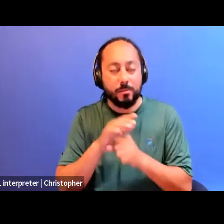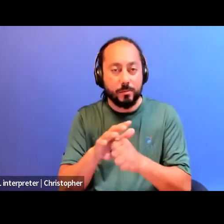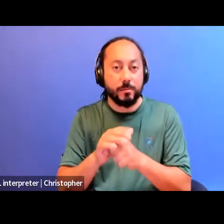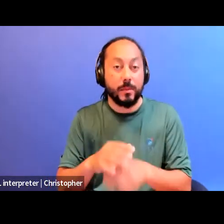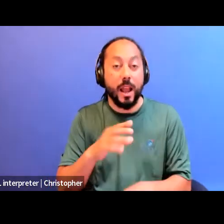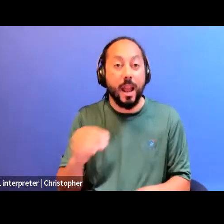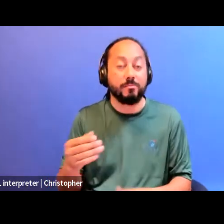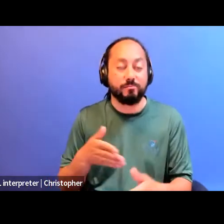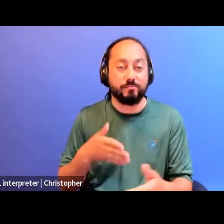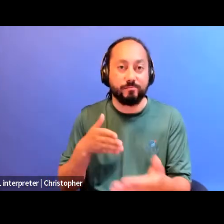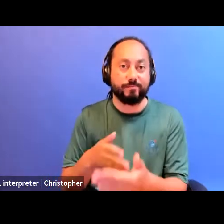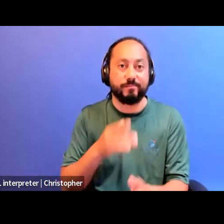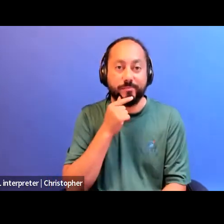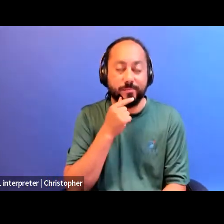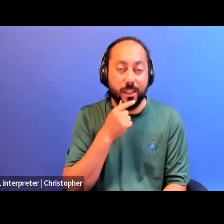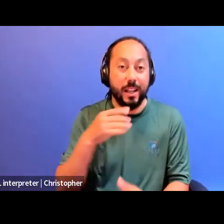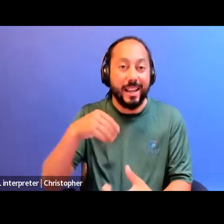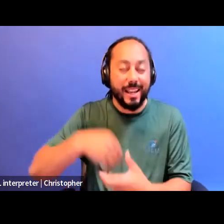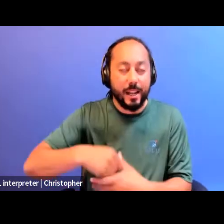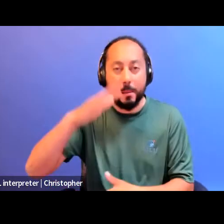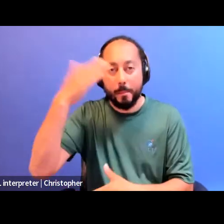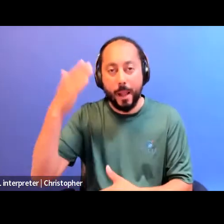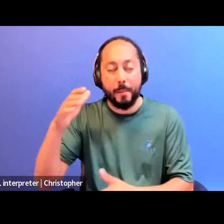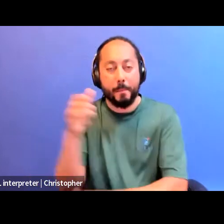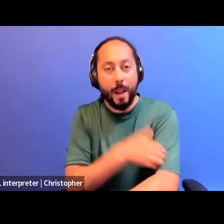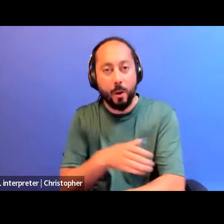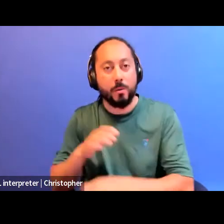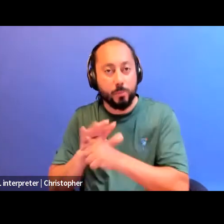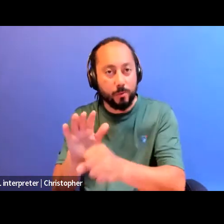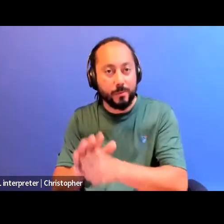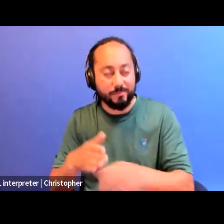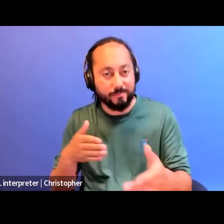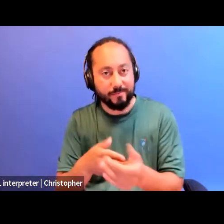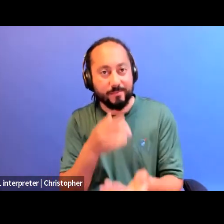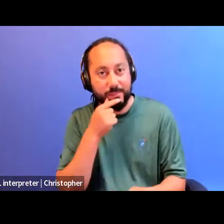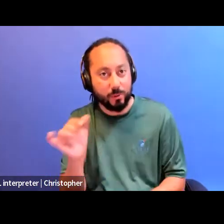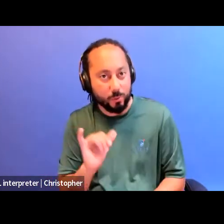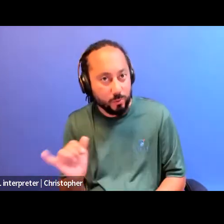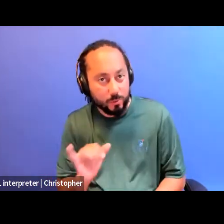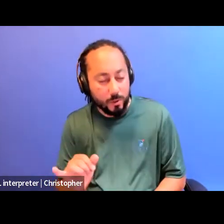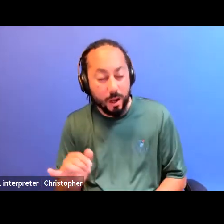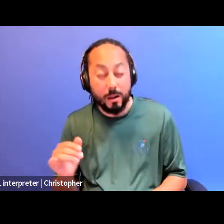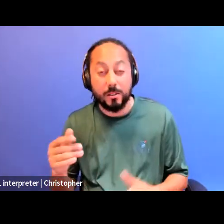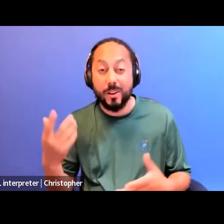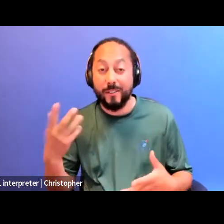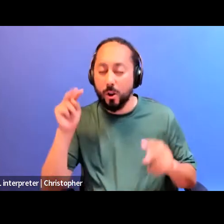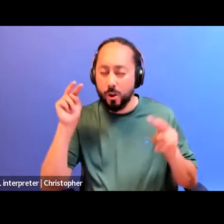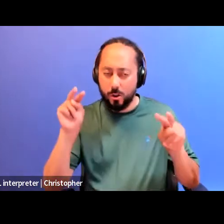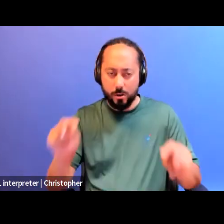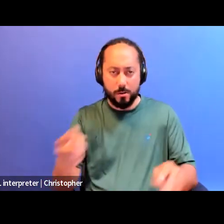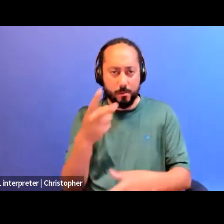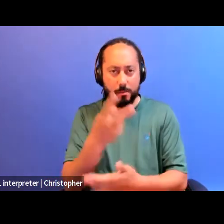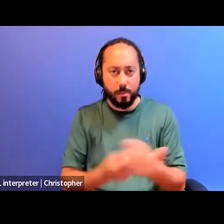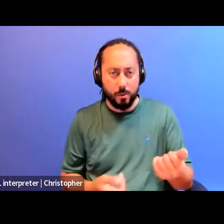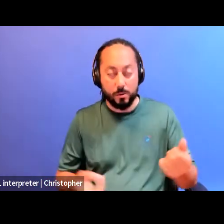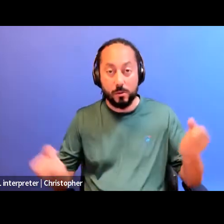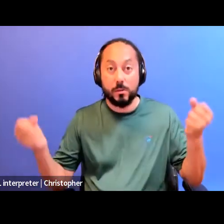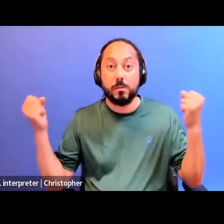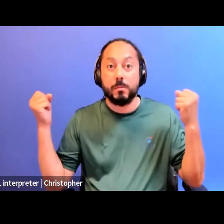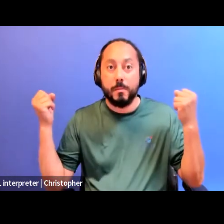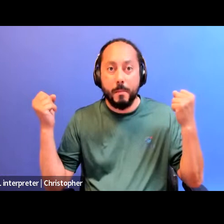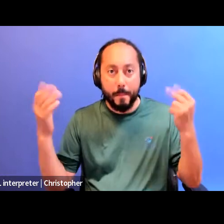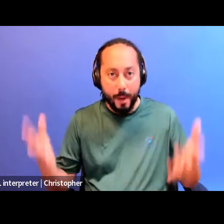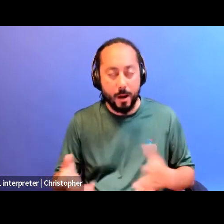black power movements, if we look together we can see that there have been many historical moments, in fact, moments of immense and powerful